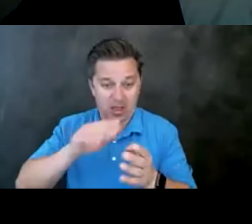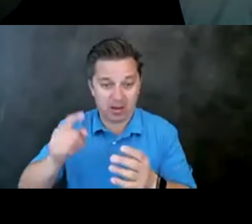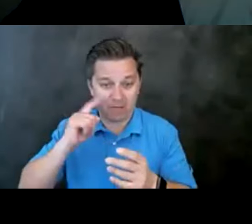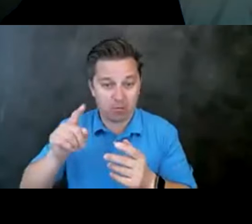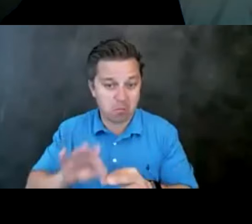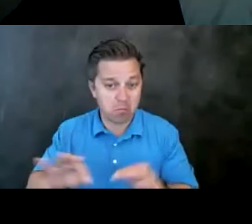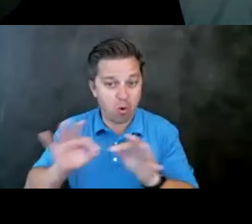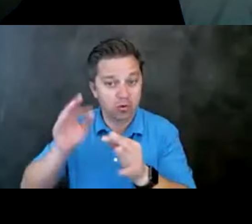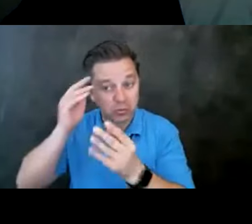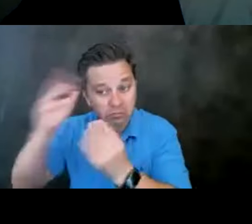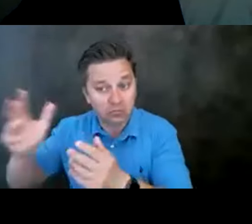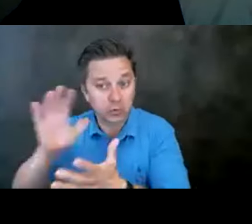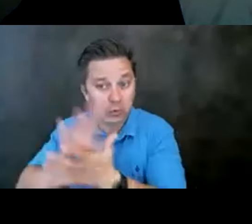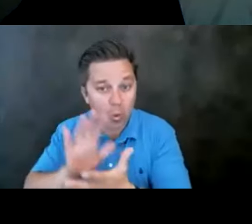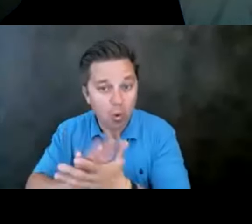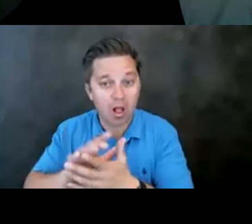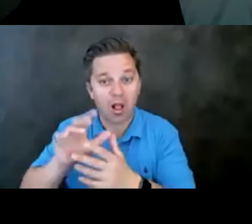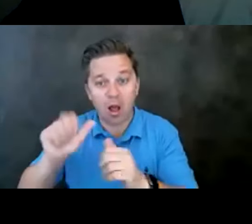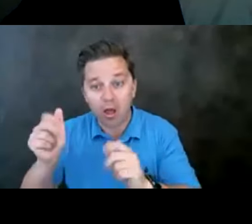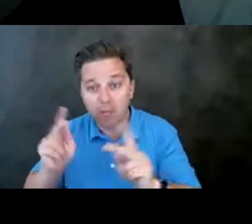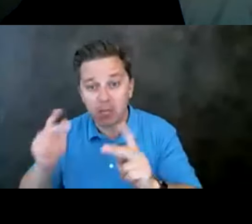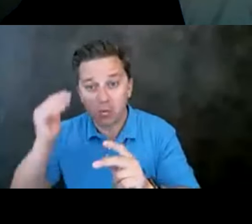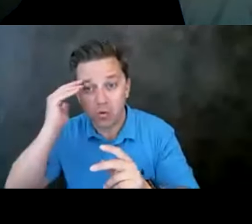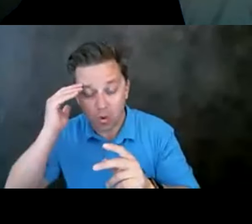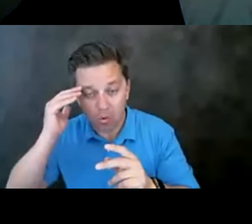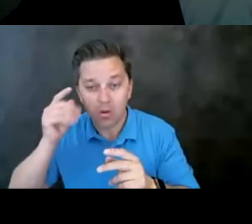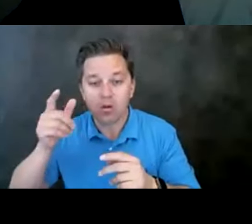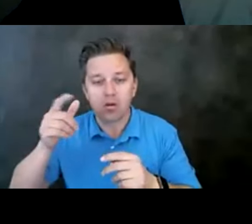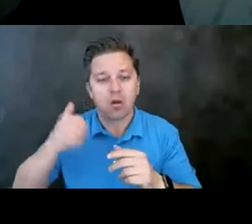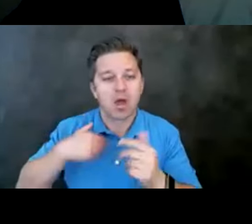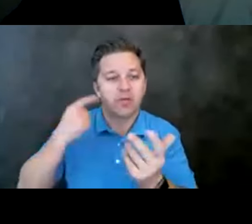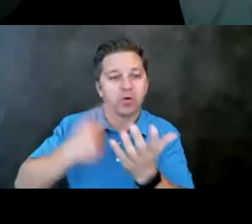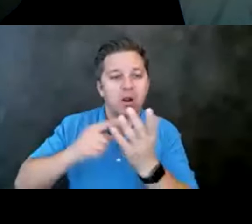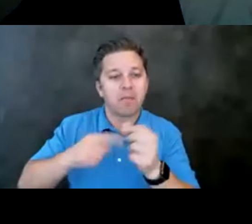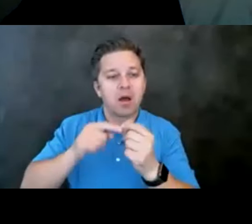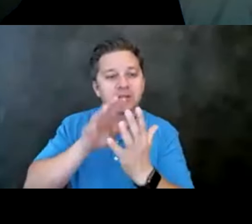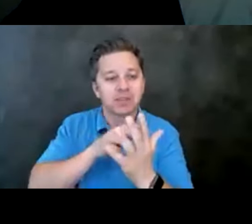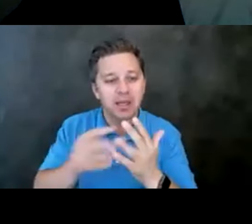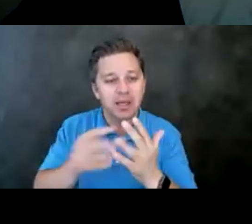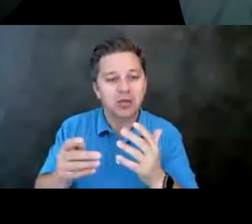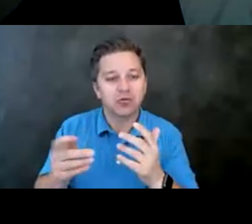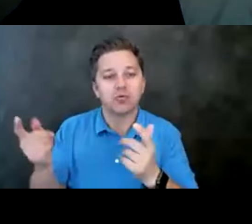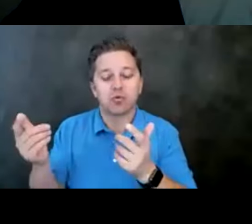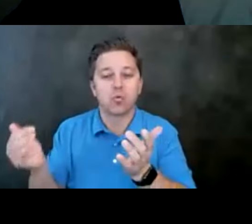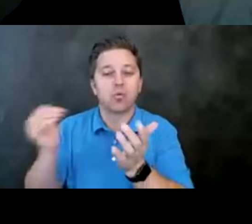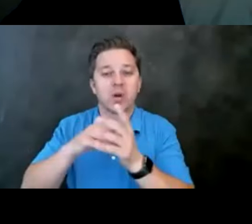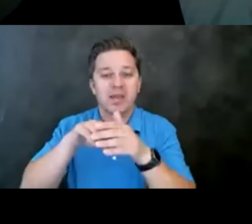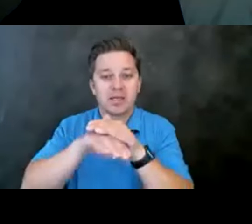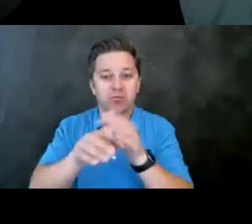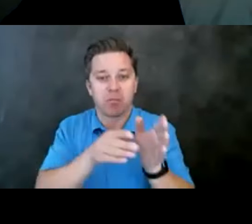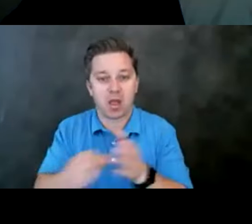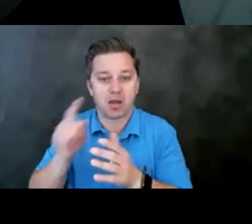to be aware of? Uh, are these conversations regarding scheduling or re-entry plan with schools for